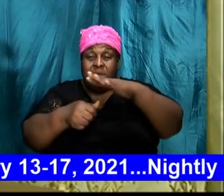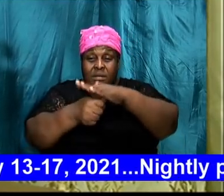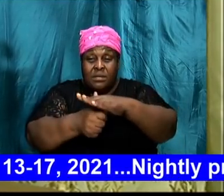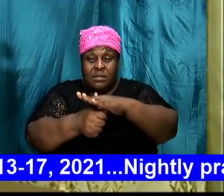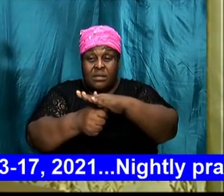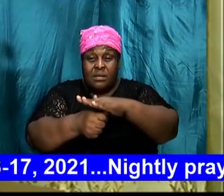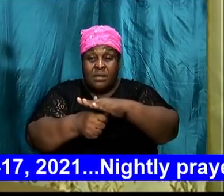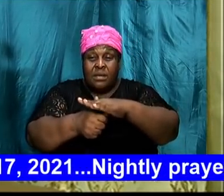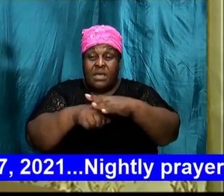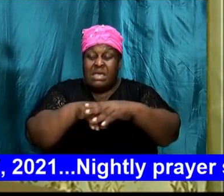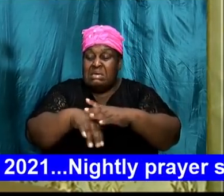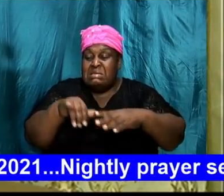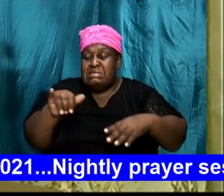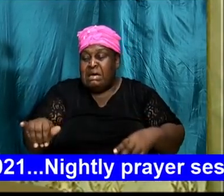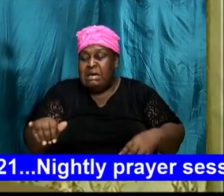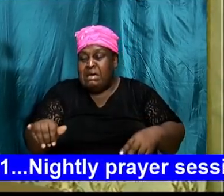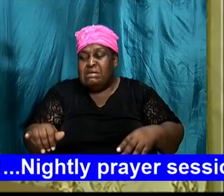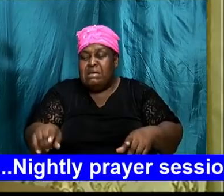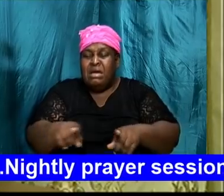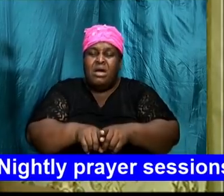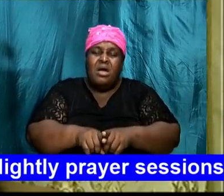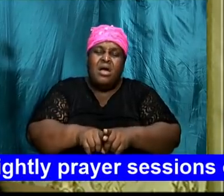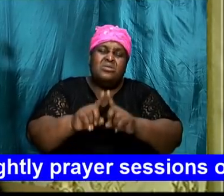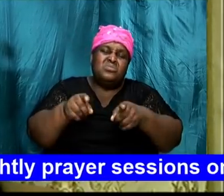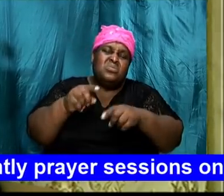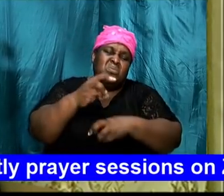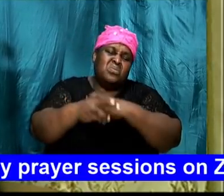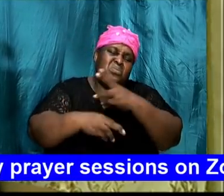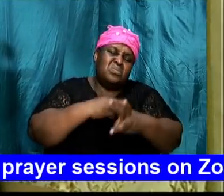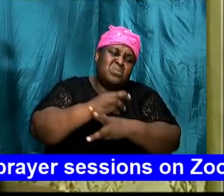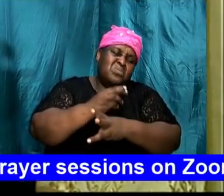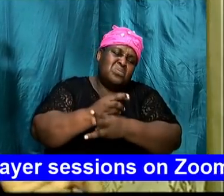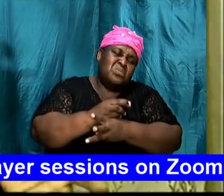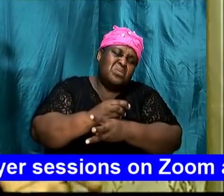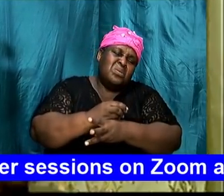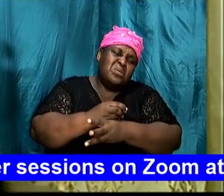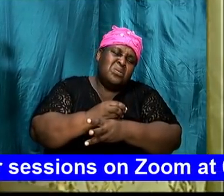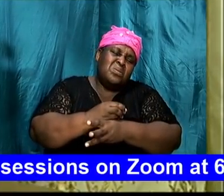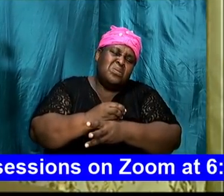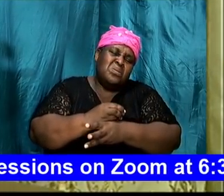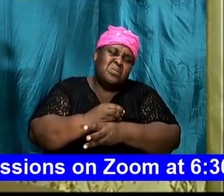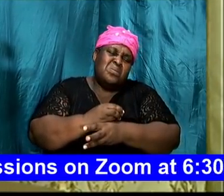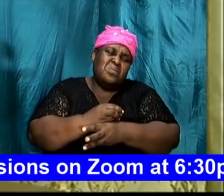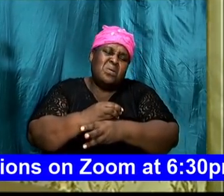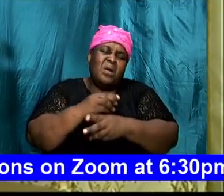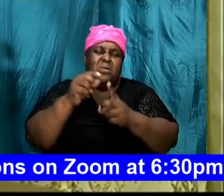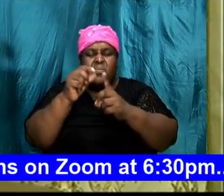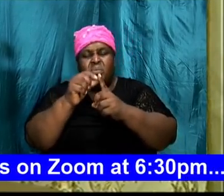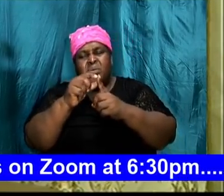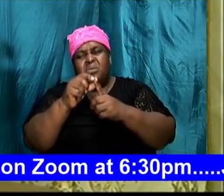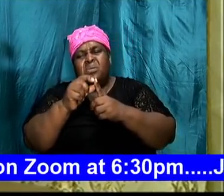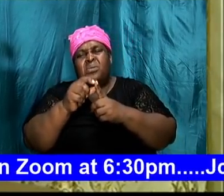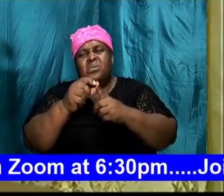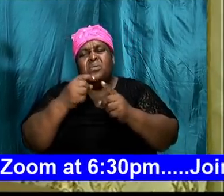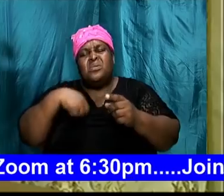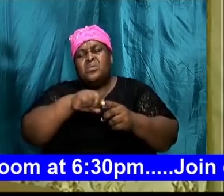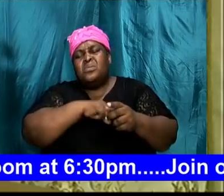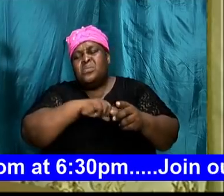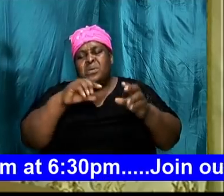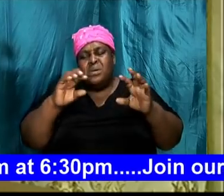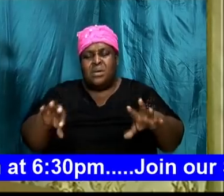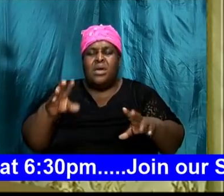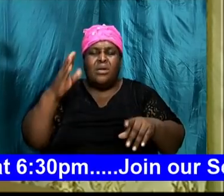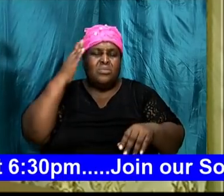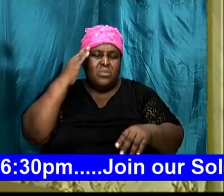in that, we can, as we go through the world, we can know the will of God. His will, like I said earlier on, is for none to perish. But as it